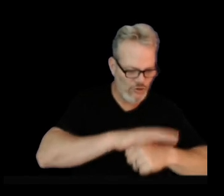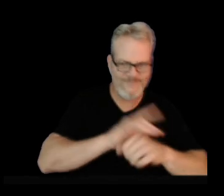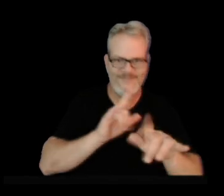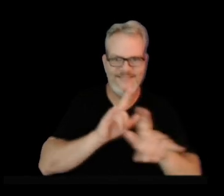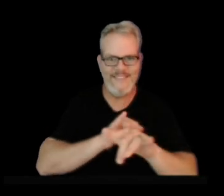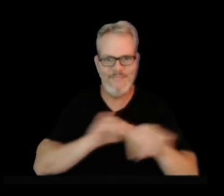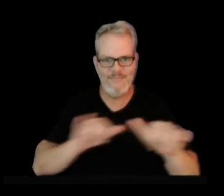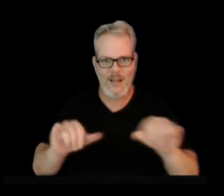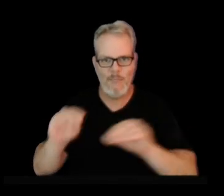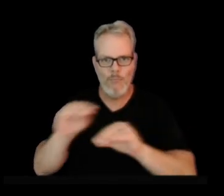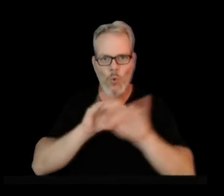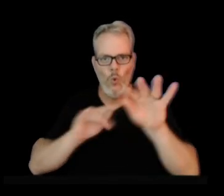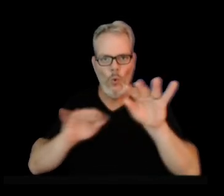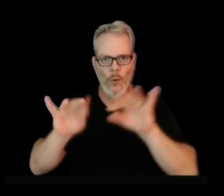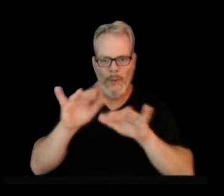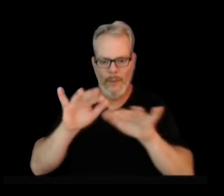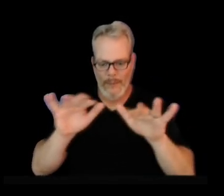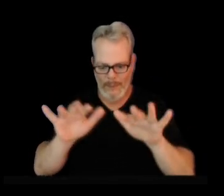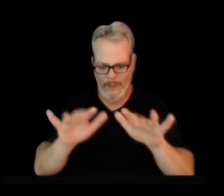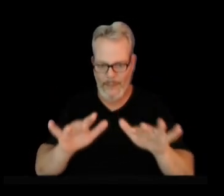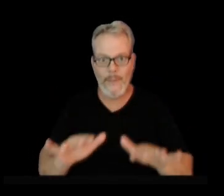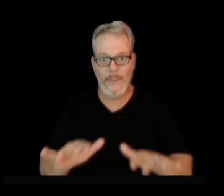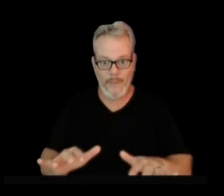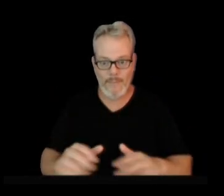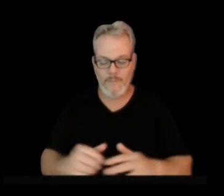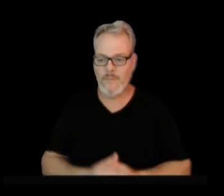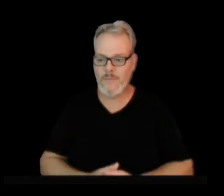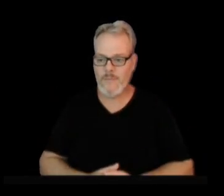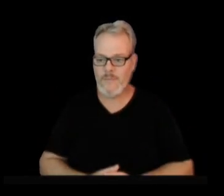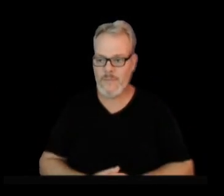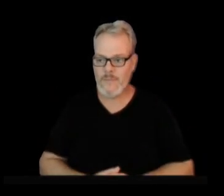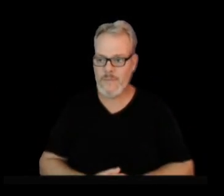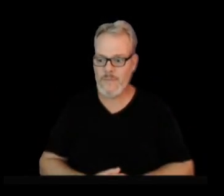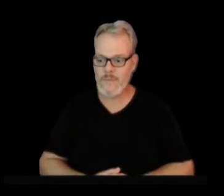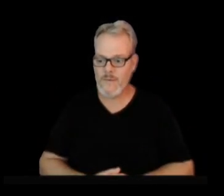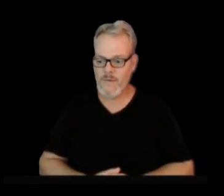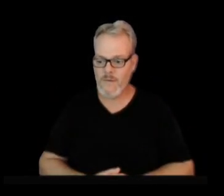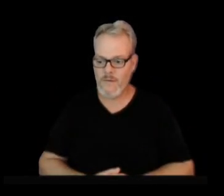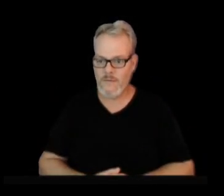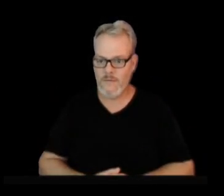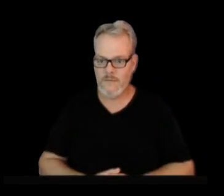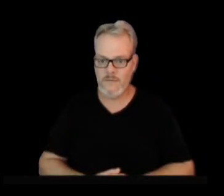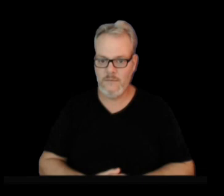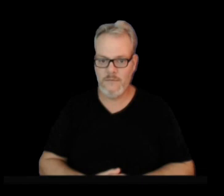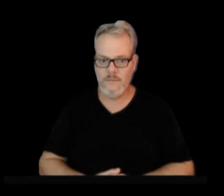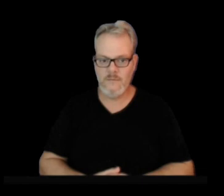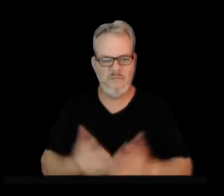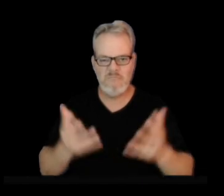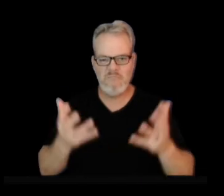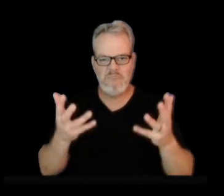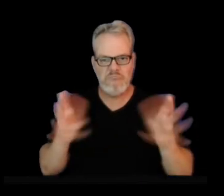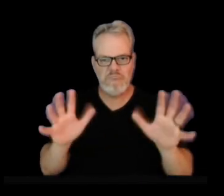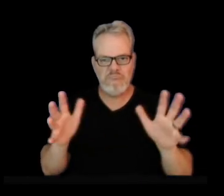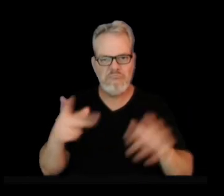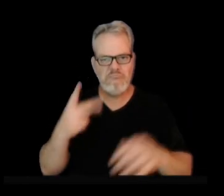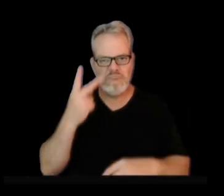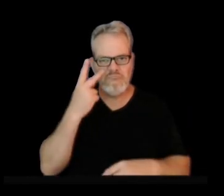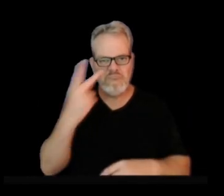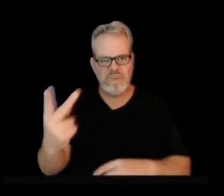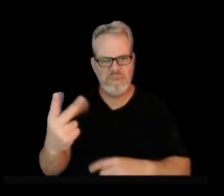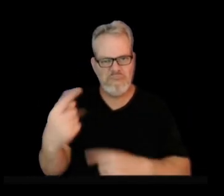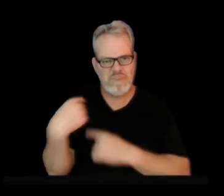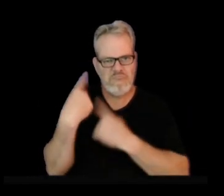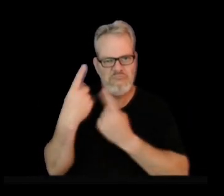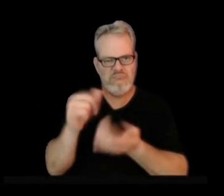to where there's less pressure laterally. So that is as far as we're seeing this effect of